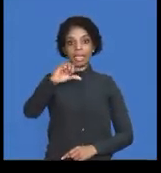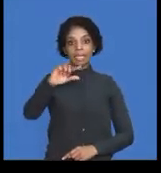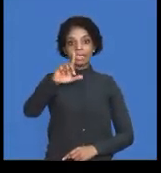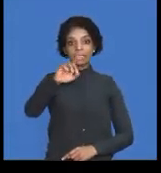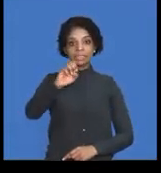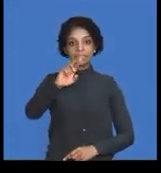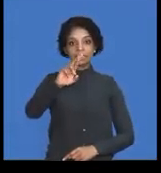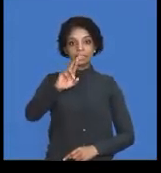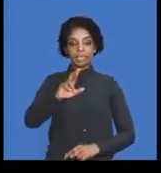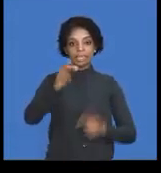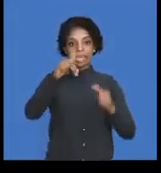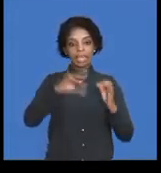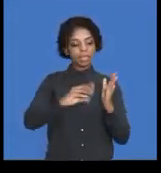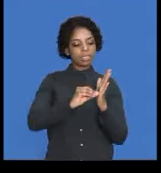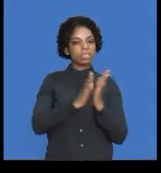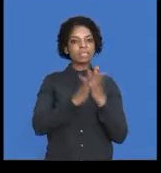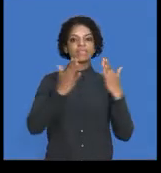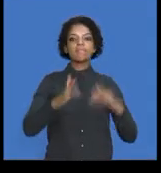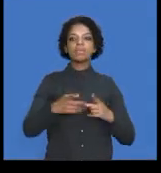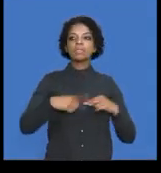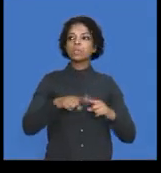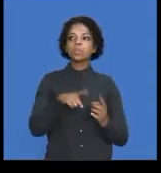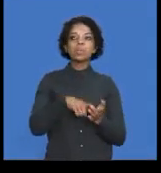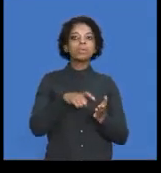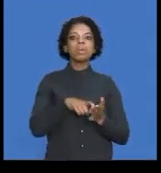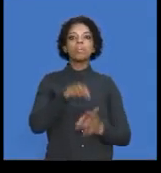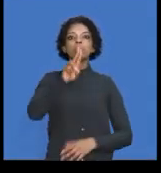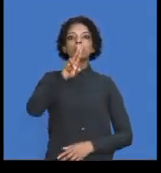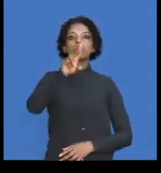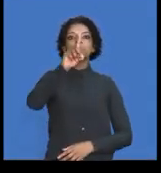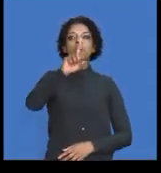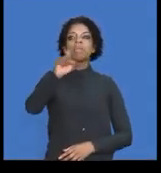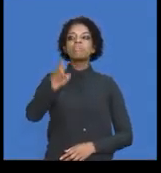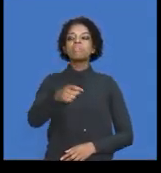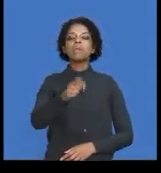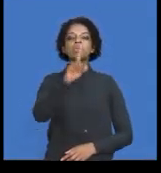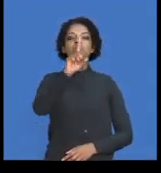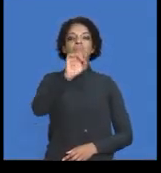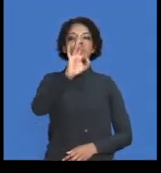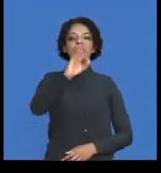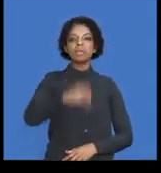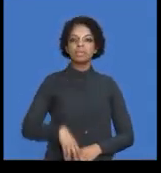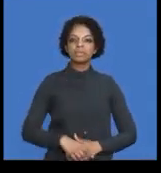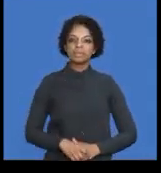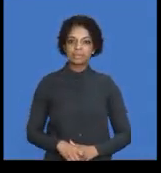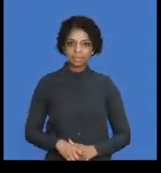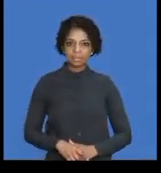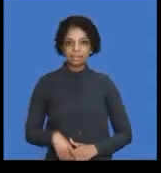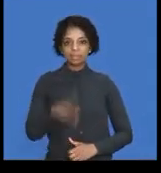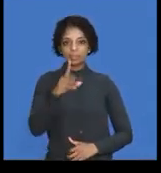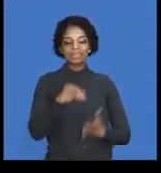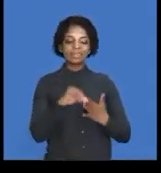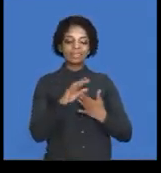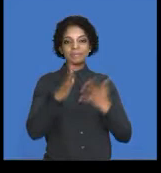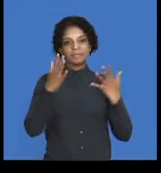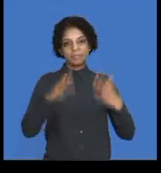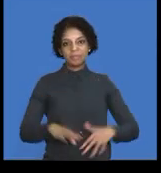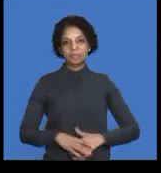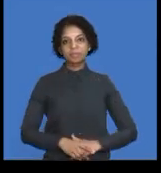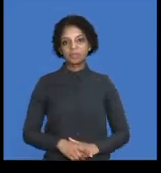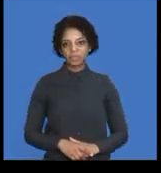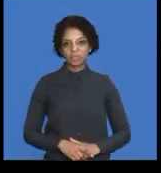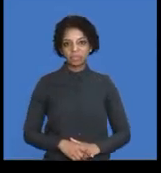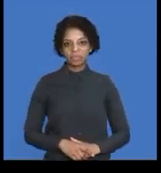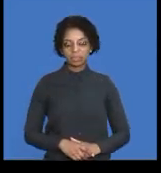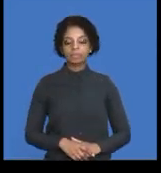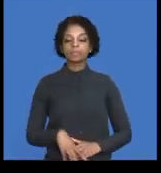21,130, right? That's according to our records. Okay, in